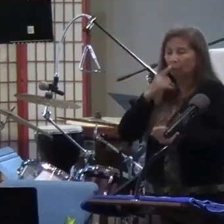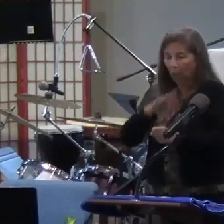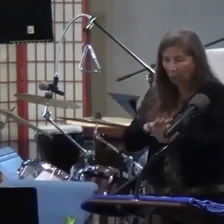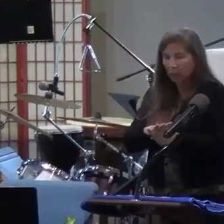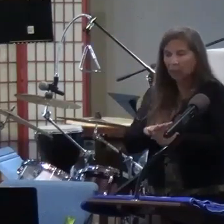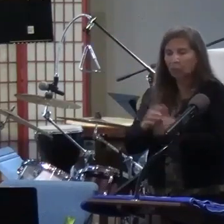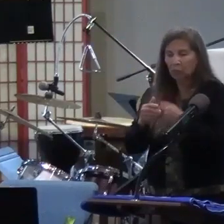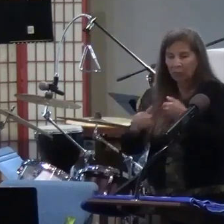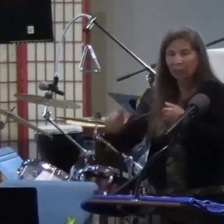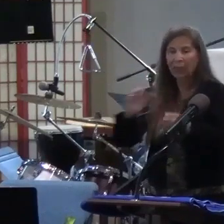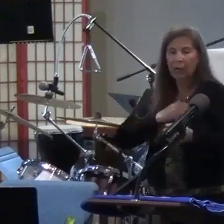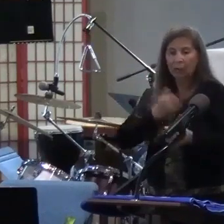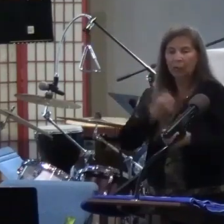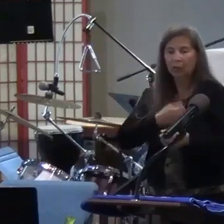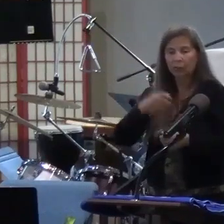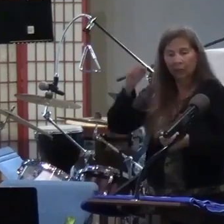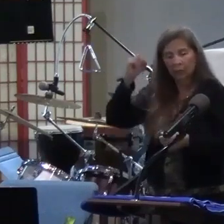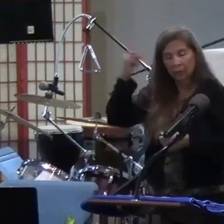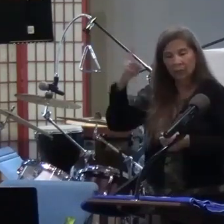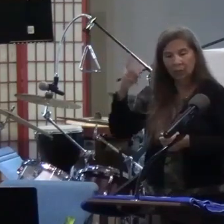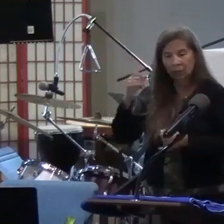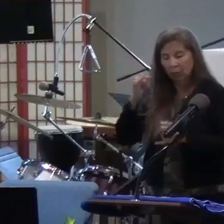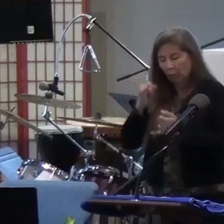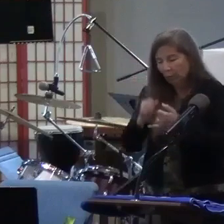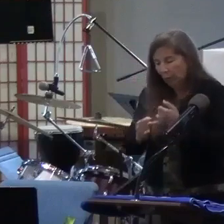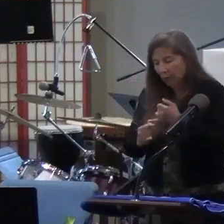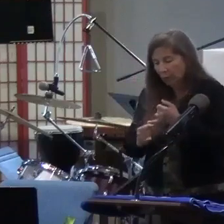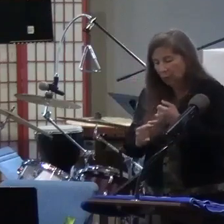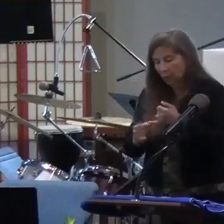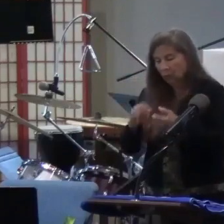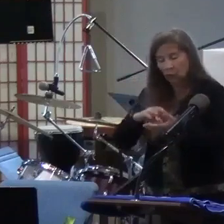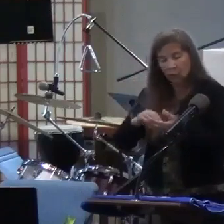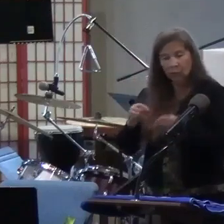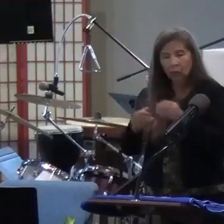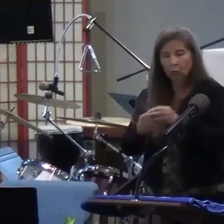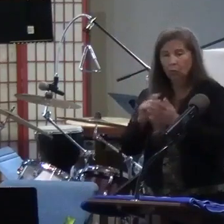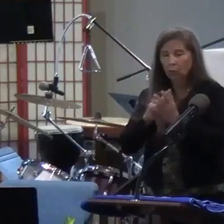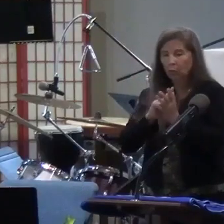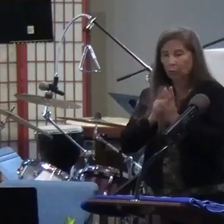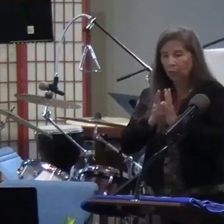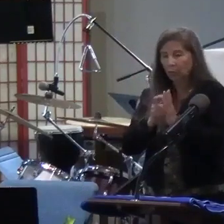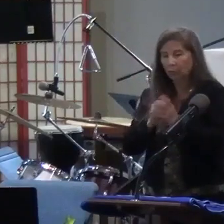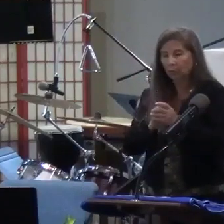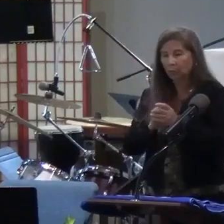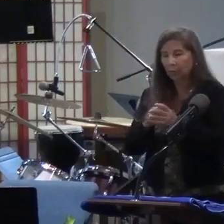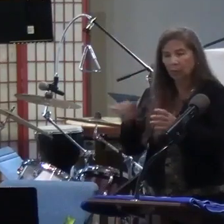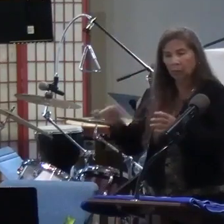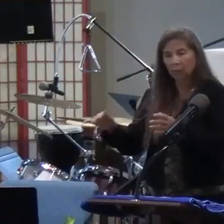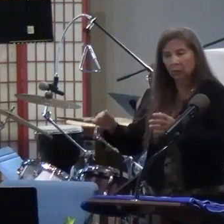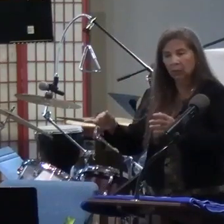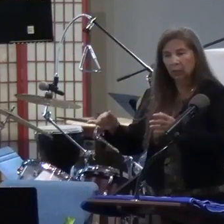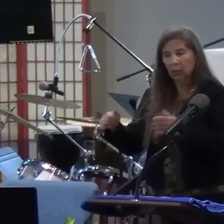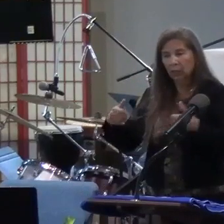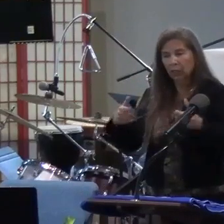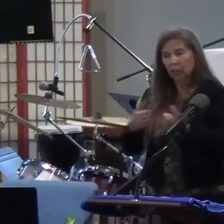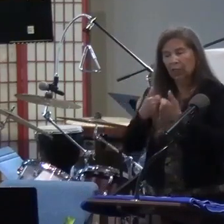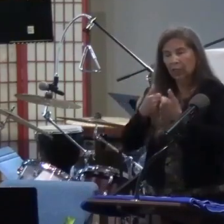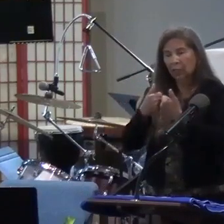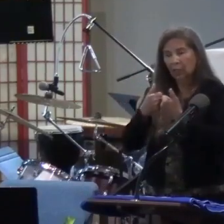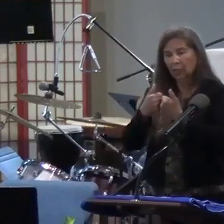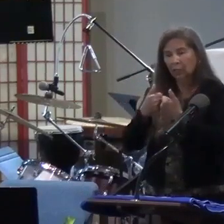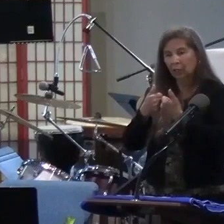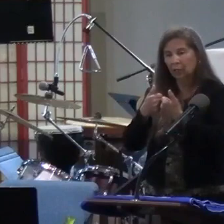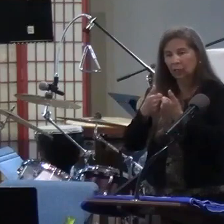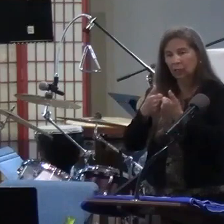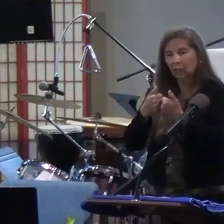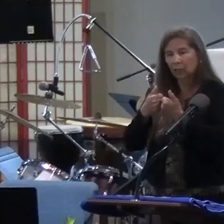And I want to give you one last kind of fun illustration. So just stick with me for about one more minute. There was a game this year in college football